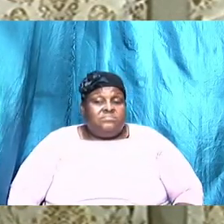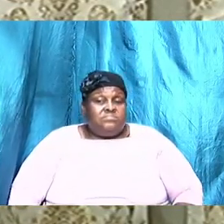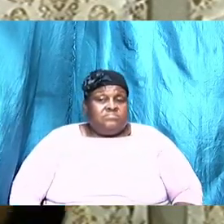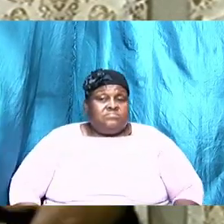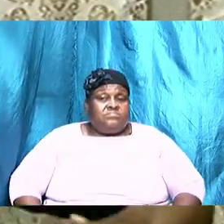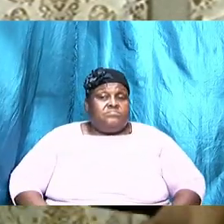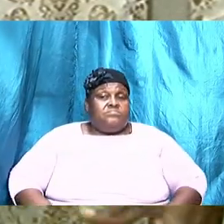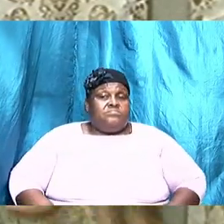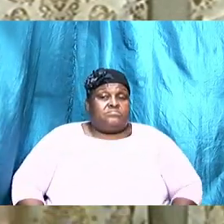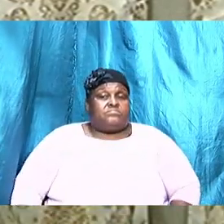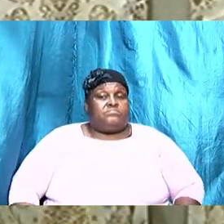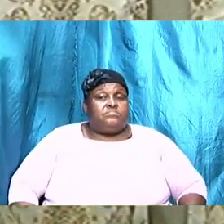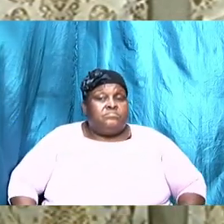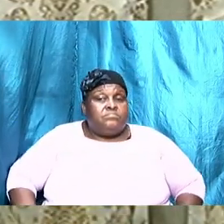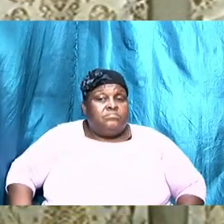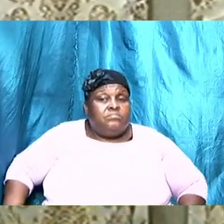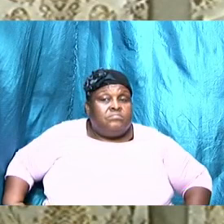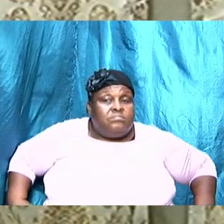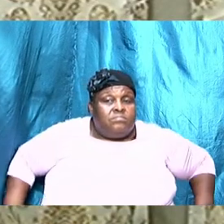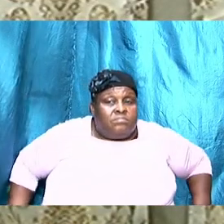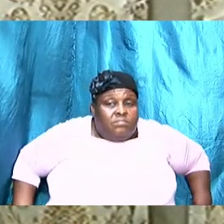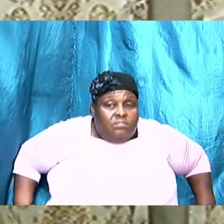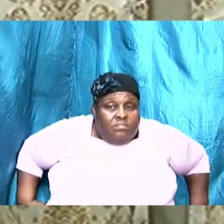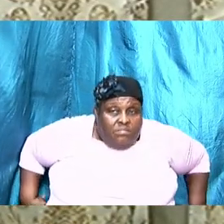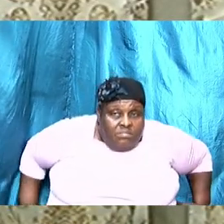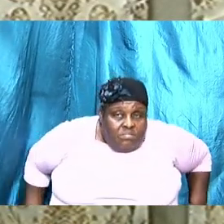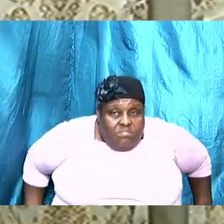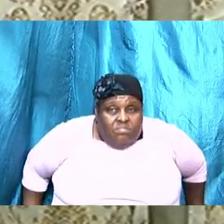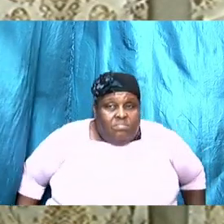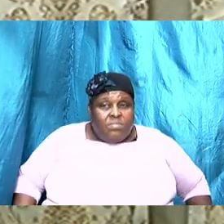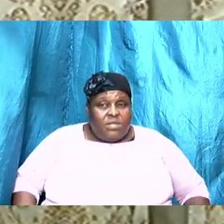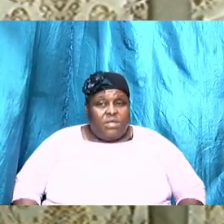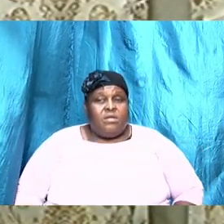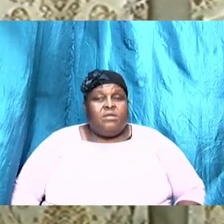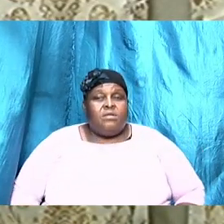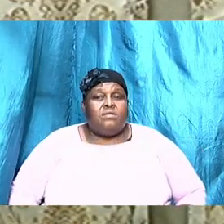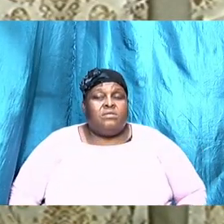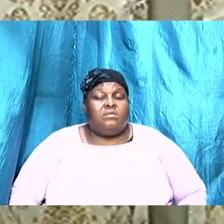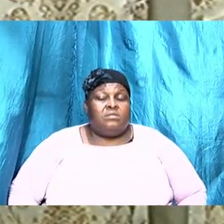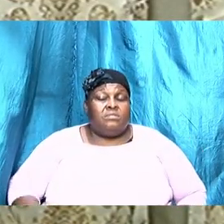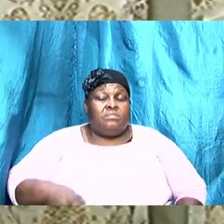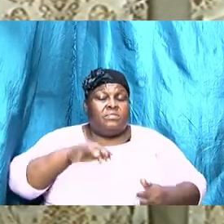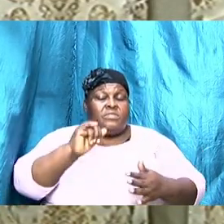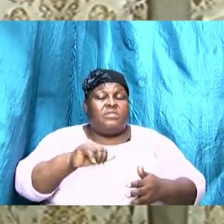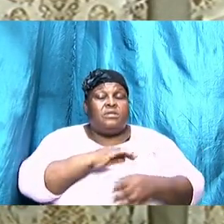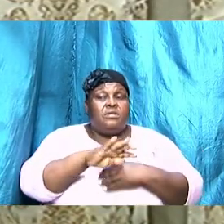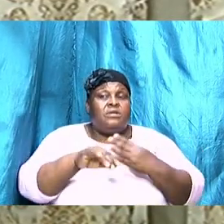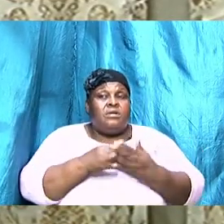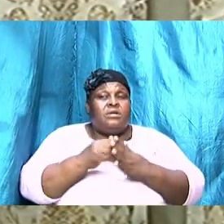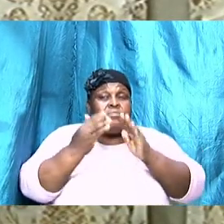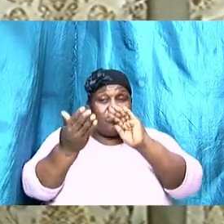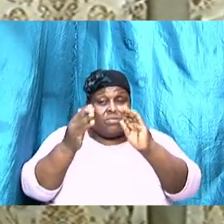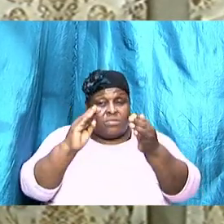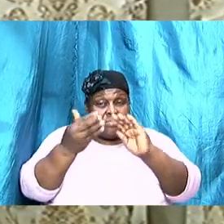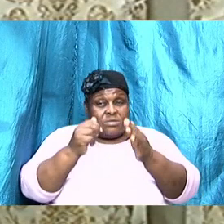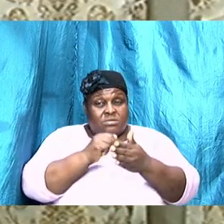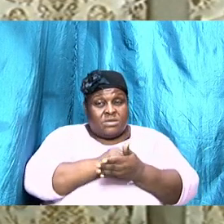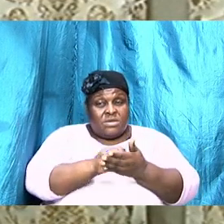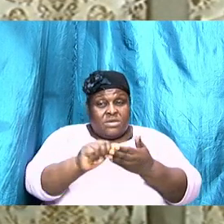that all comes under or becoming saints and taking on his name